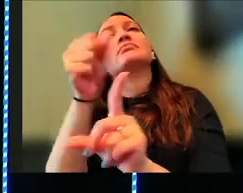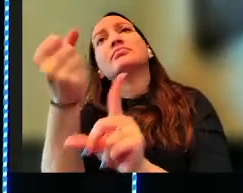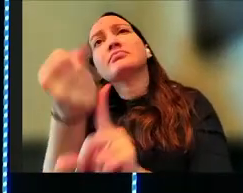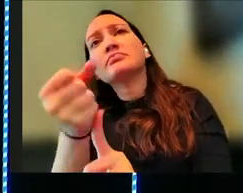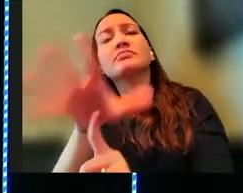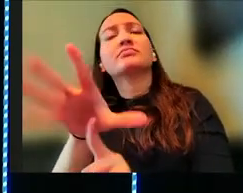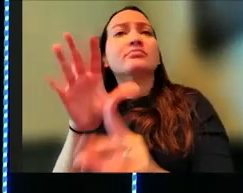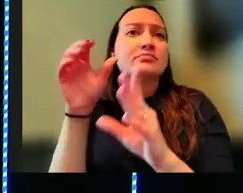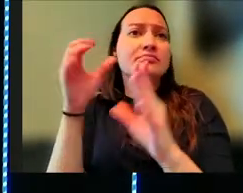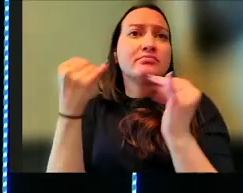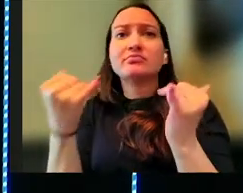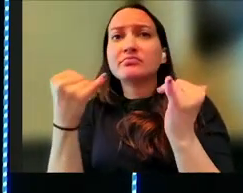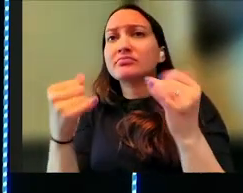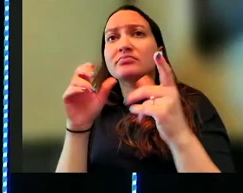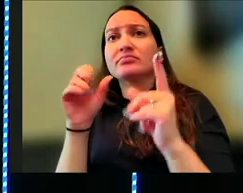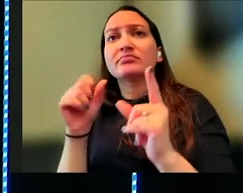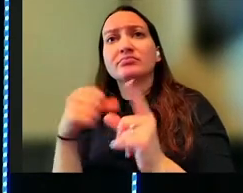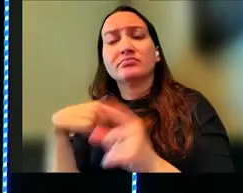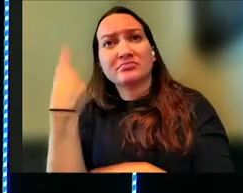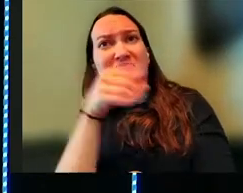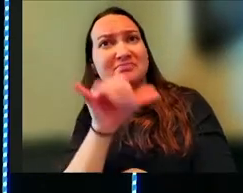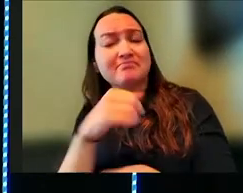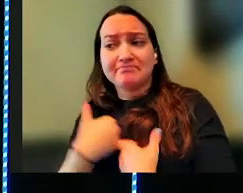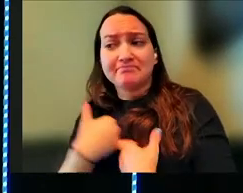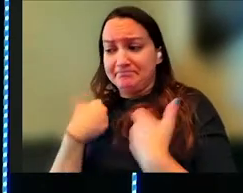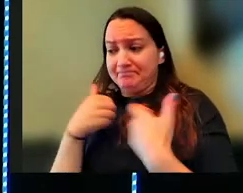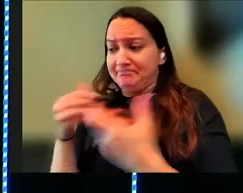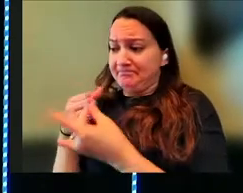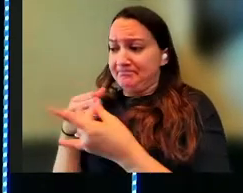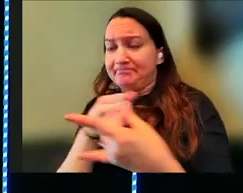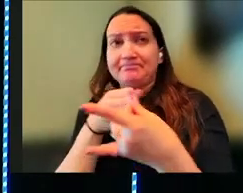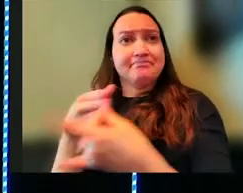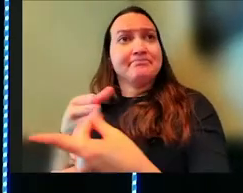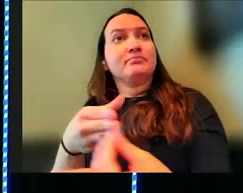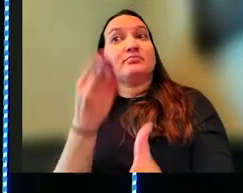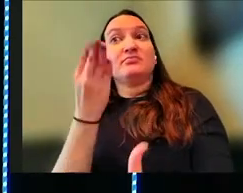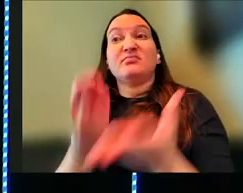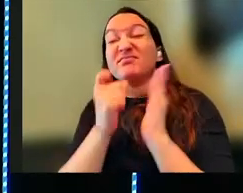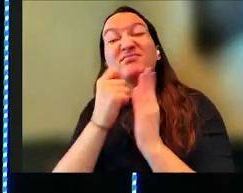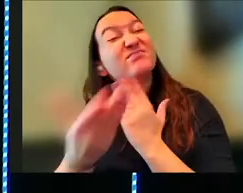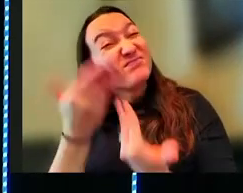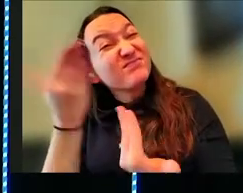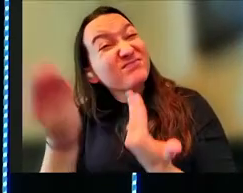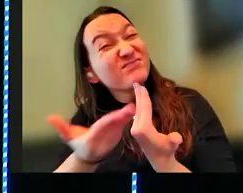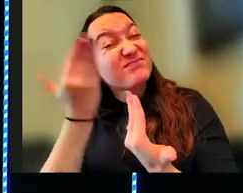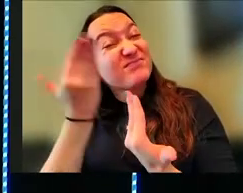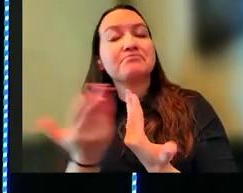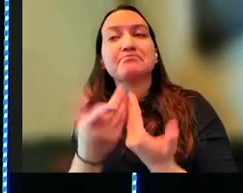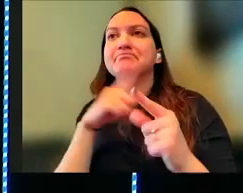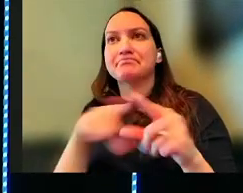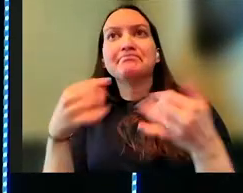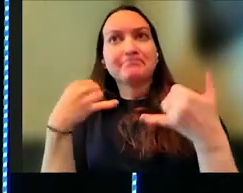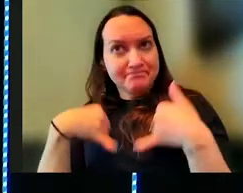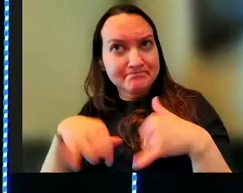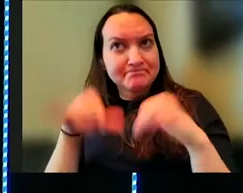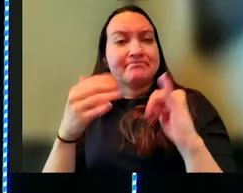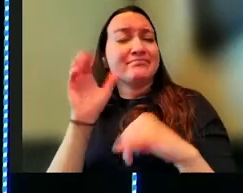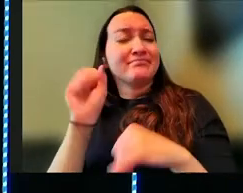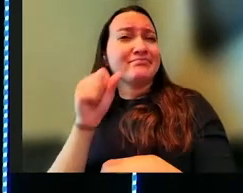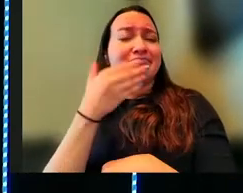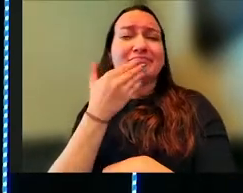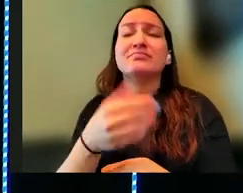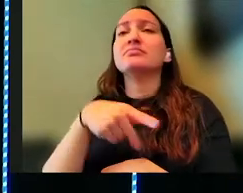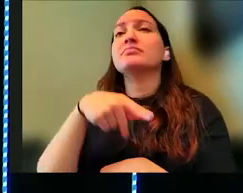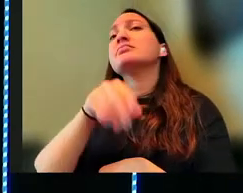situation. Here's the direction that you need to go. It may not be easy, but it can still be good. Proverbs 4,